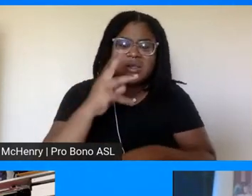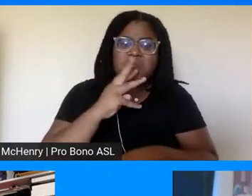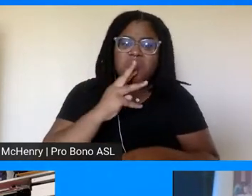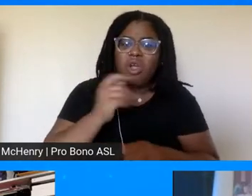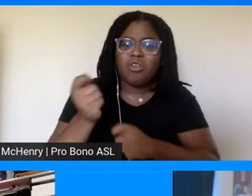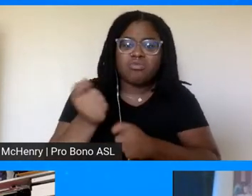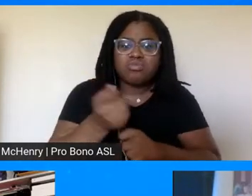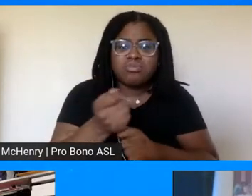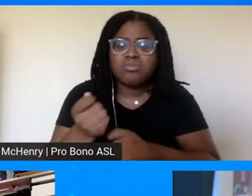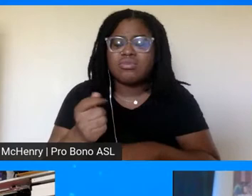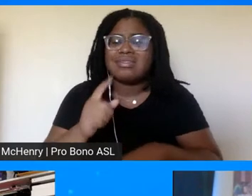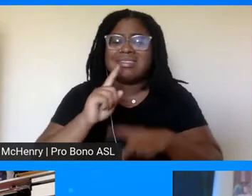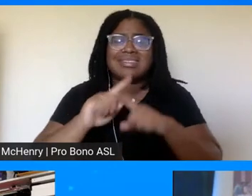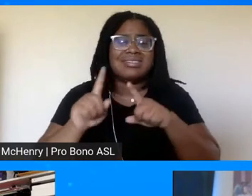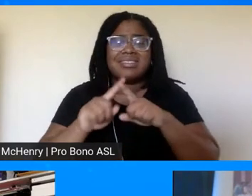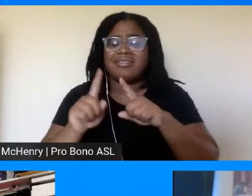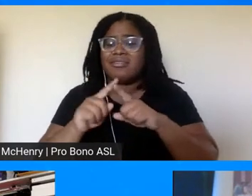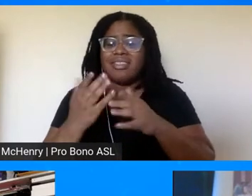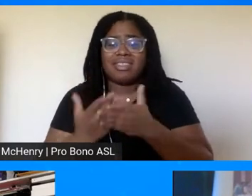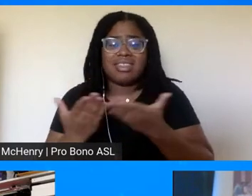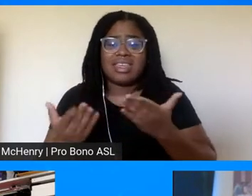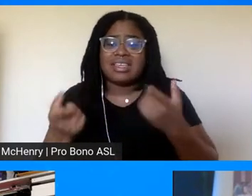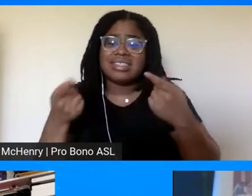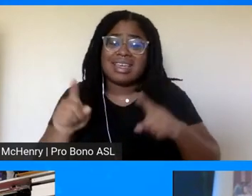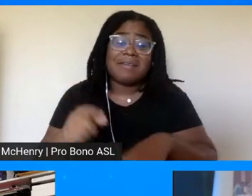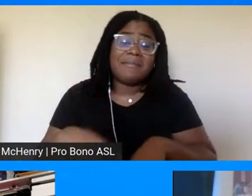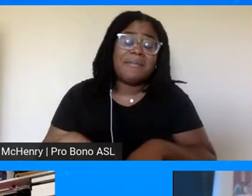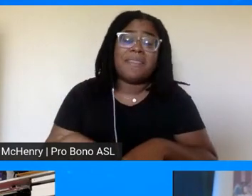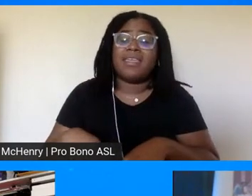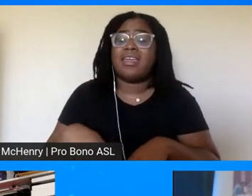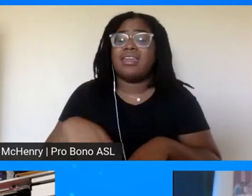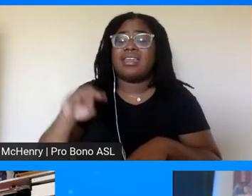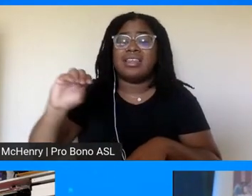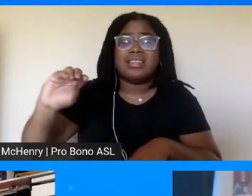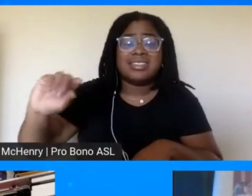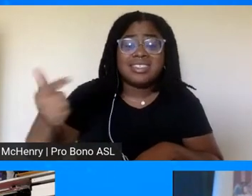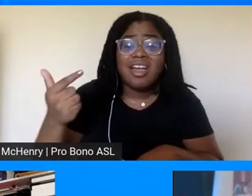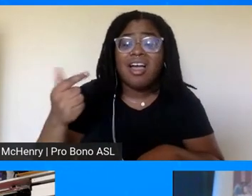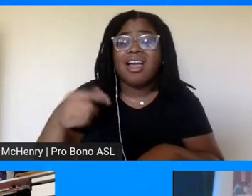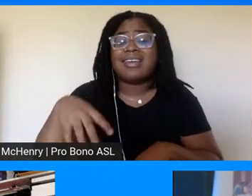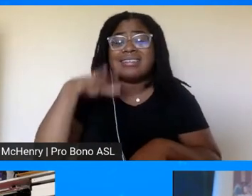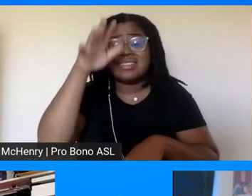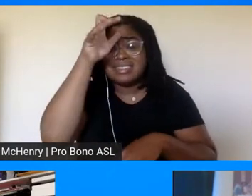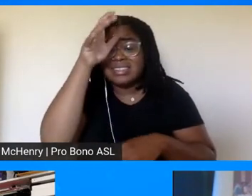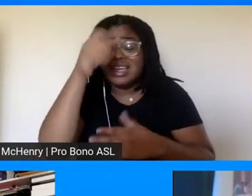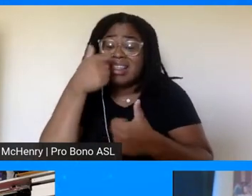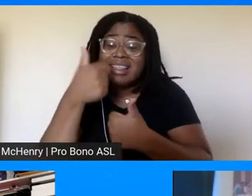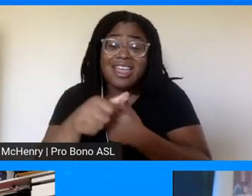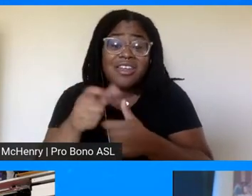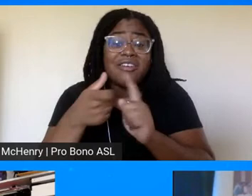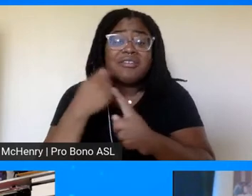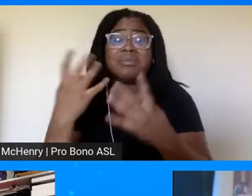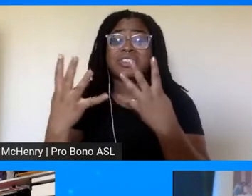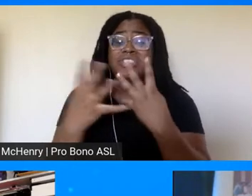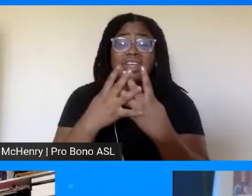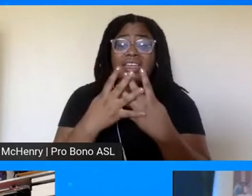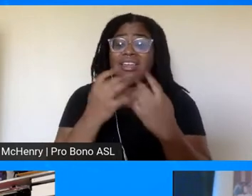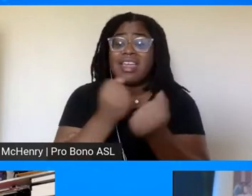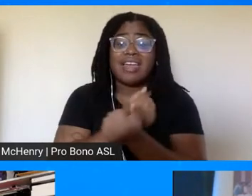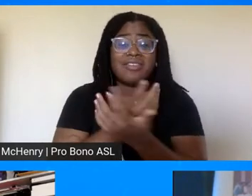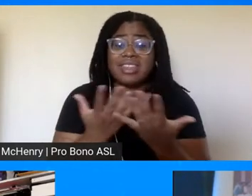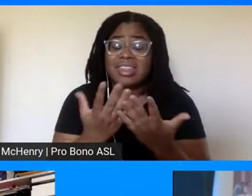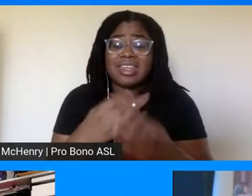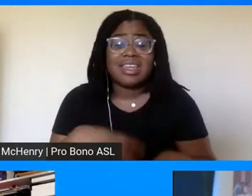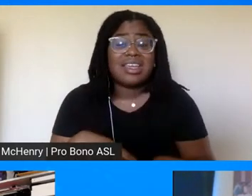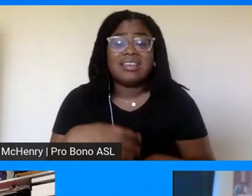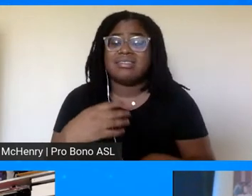clubs uh uh the the dogs and daddy's letter from the birmingham jail and bull connor you know who was a